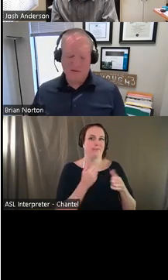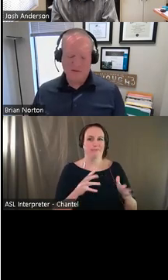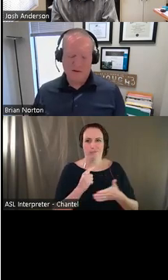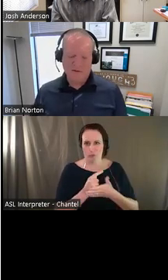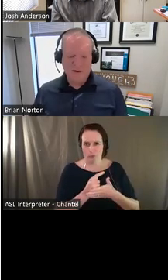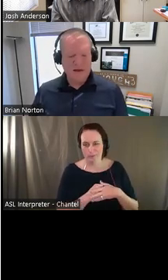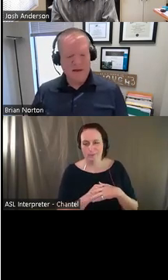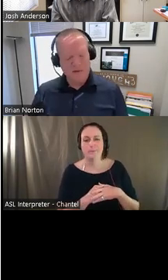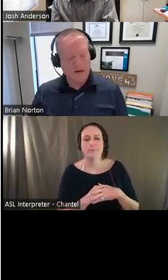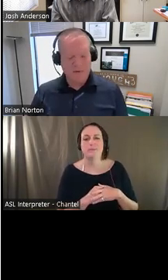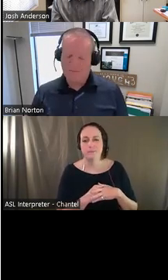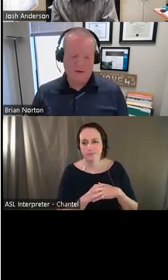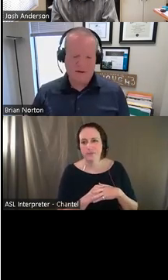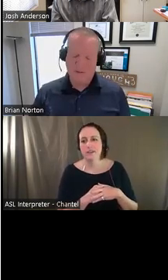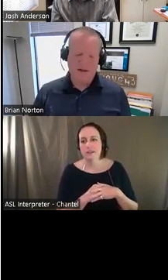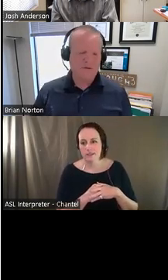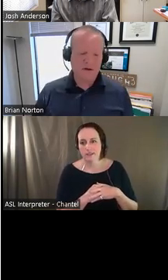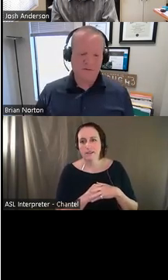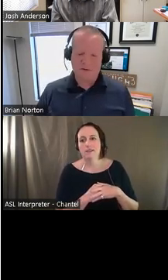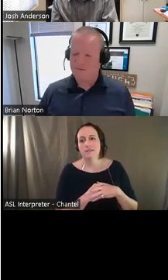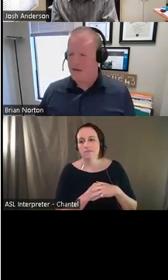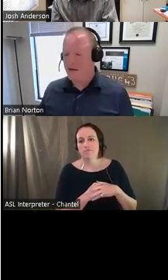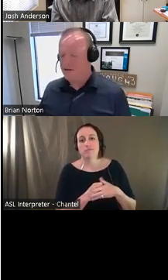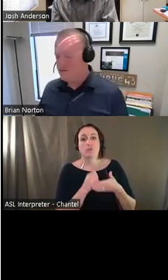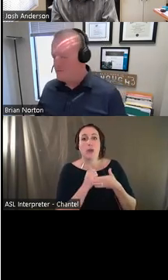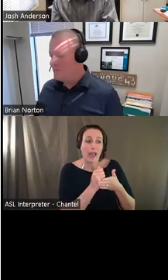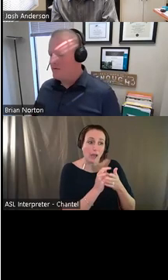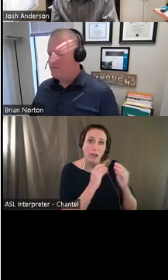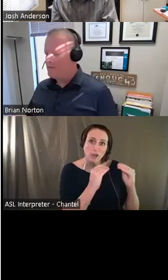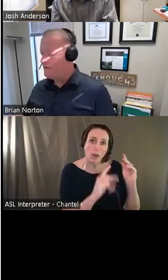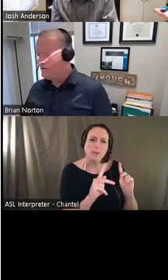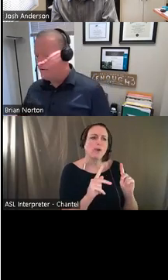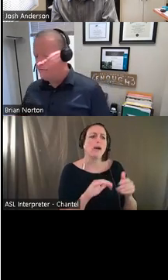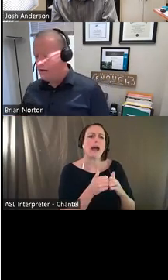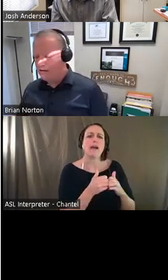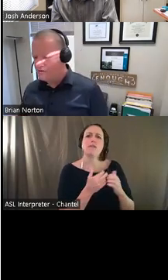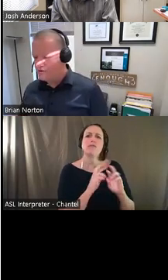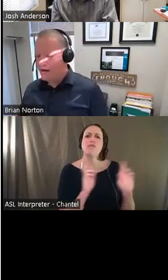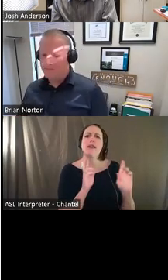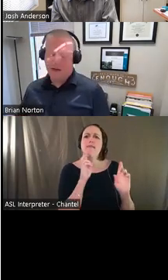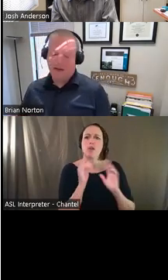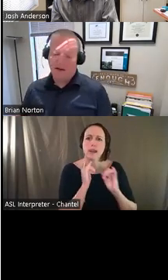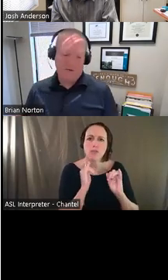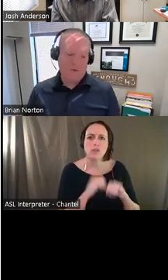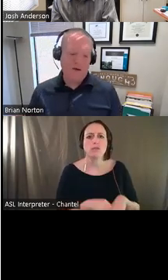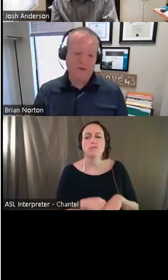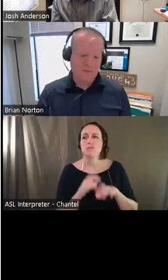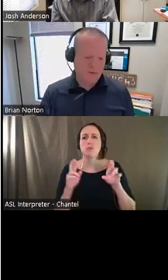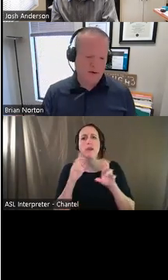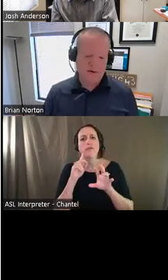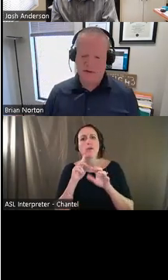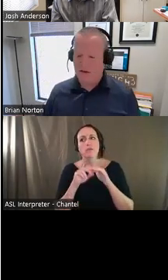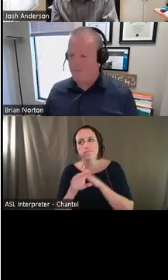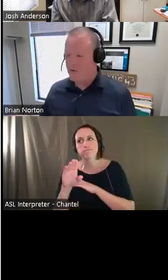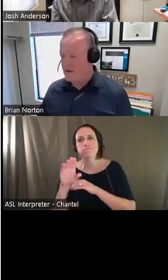folks, you know, it make, get ready for interviews and prepare for, you know, meeting jobs and working with